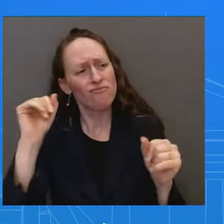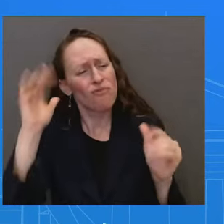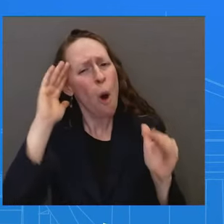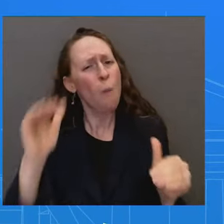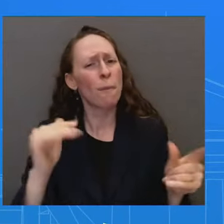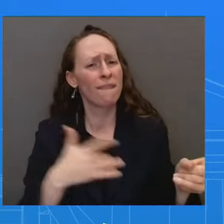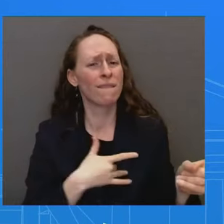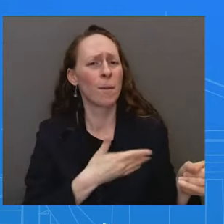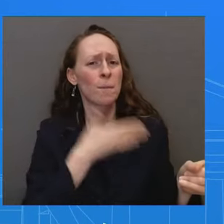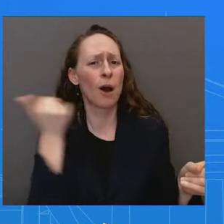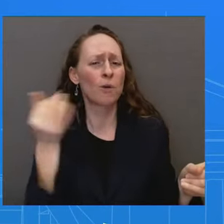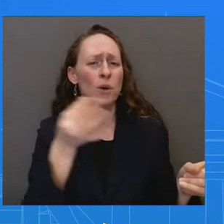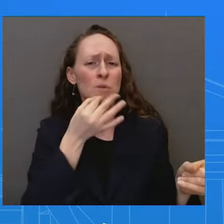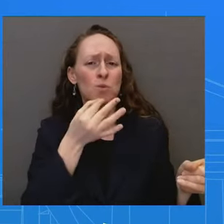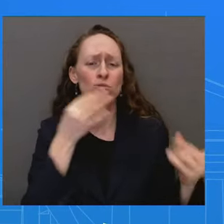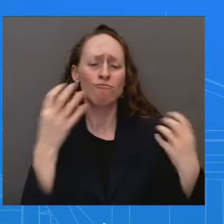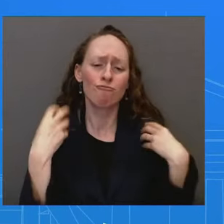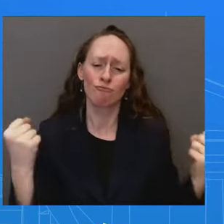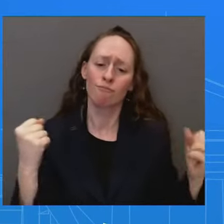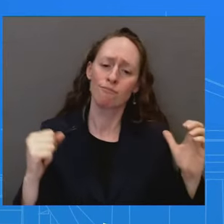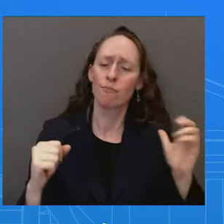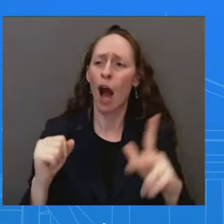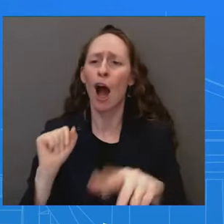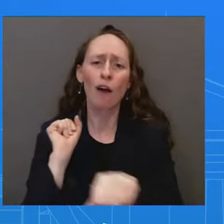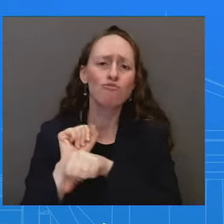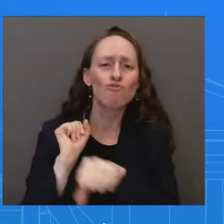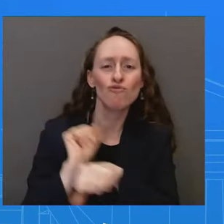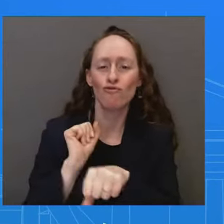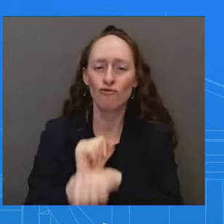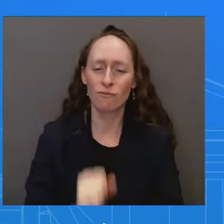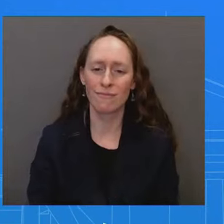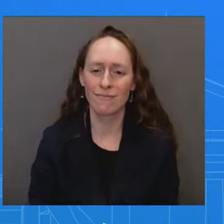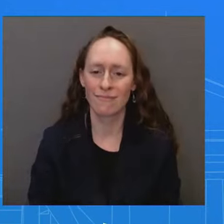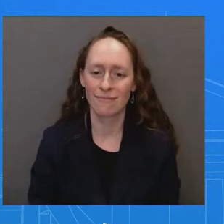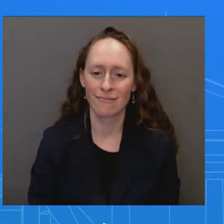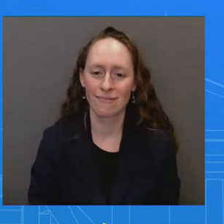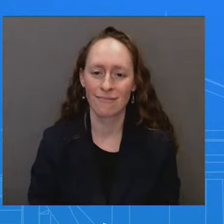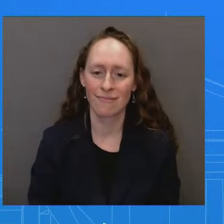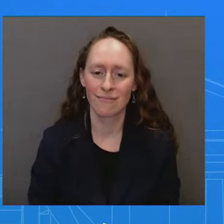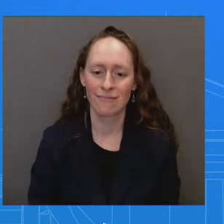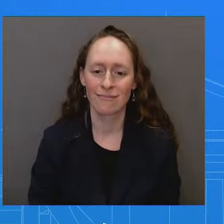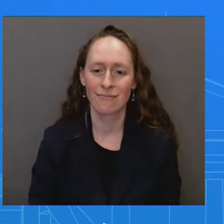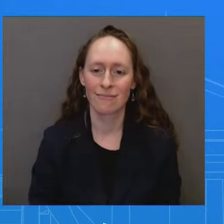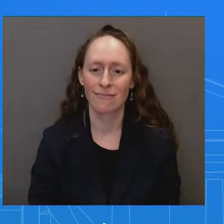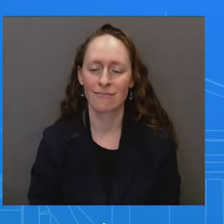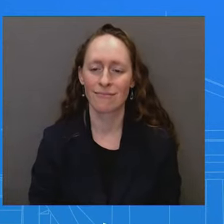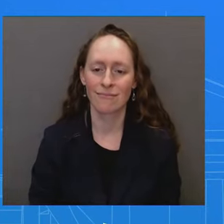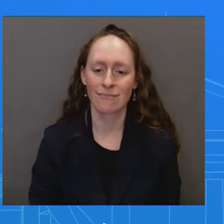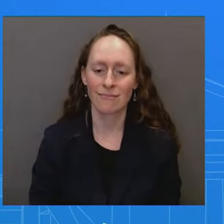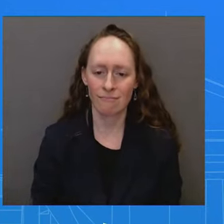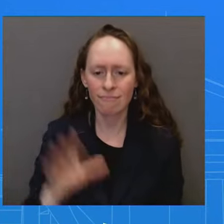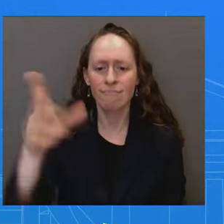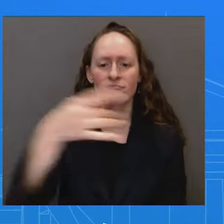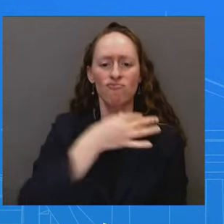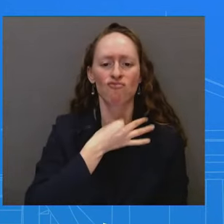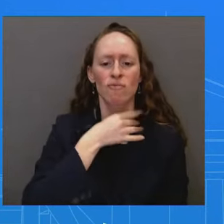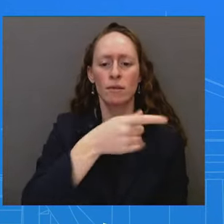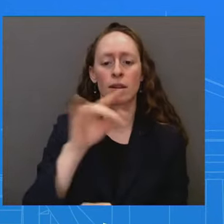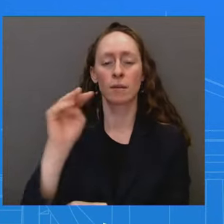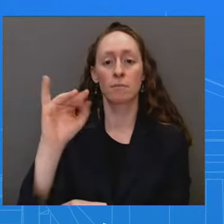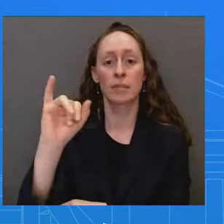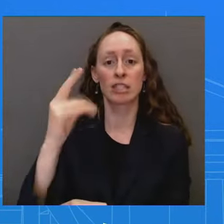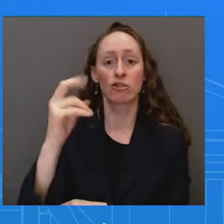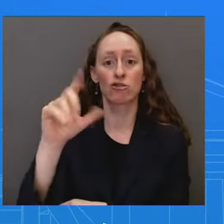back at the Pentagon. The there any reaction to Michelle Obama saying in an interview that she's terrified about the potential results of the election? Look, I